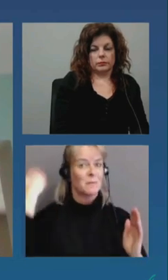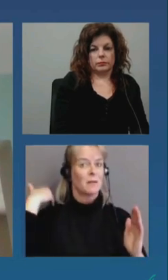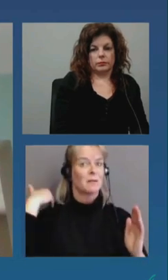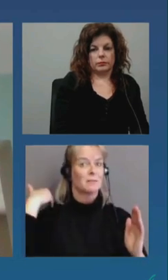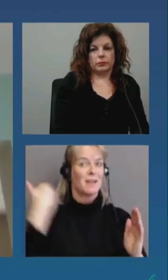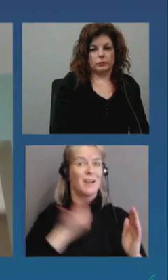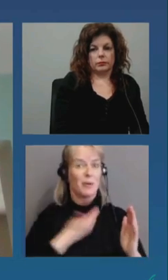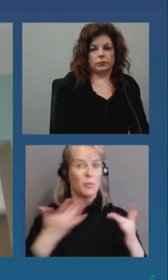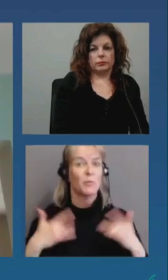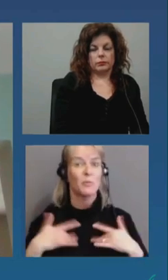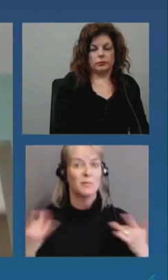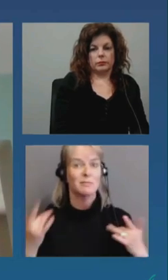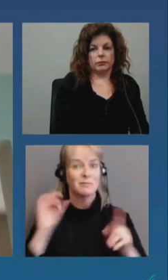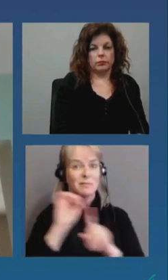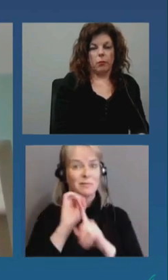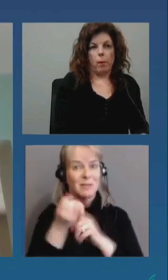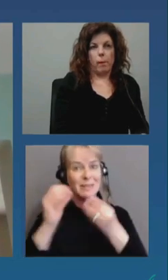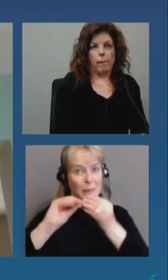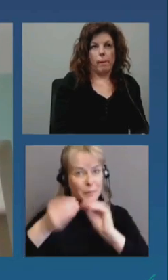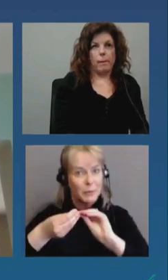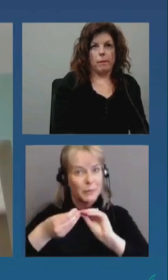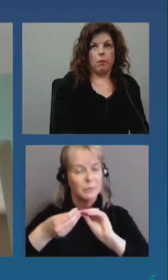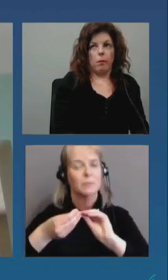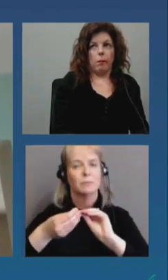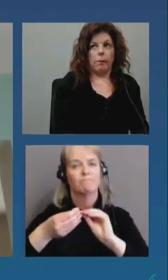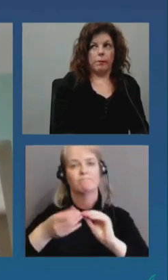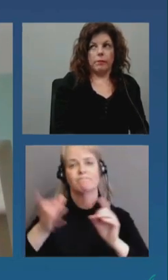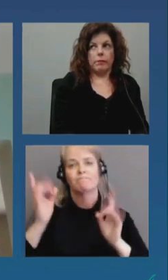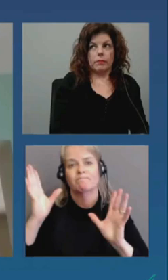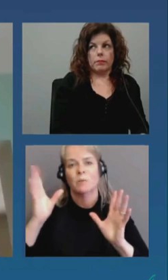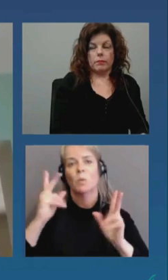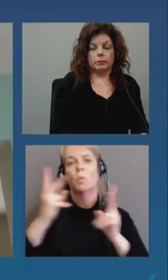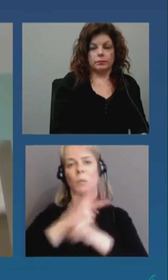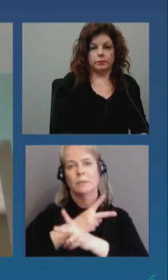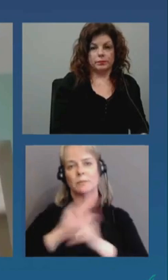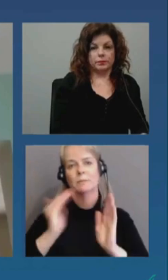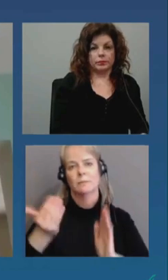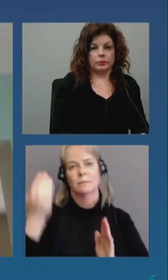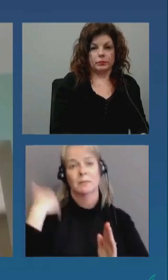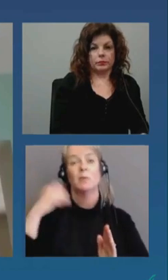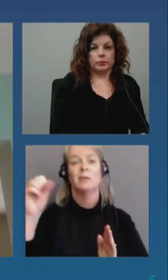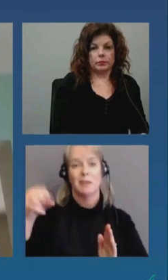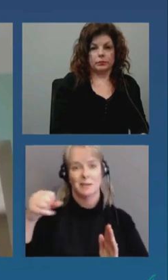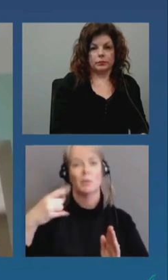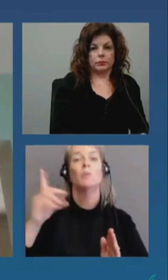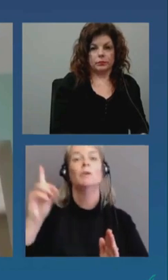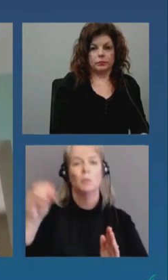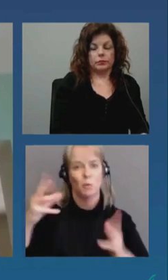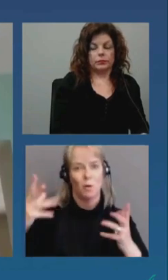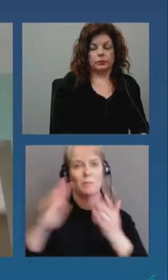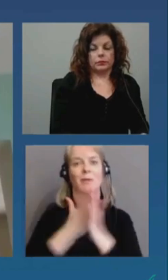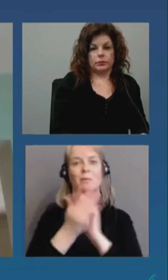we would like to go back to at least those conditions to to respond to this more significant risk in our community